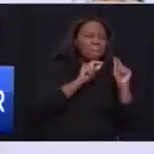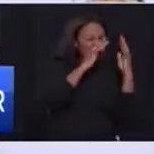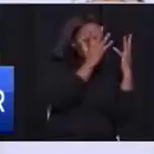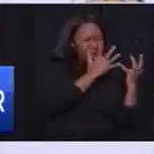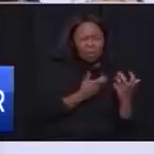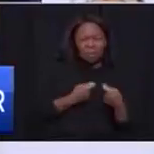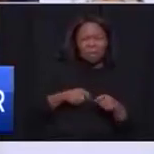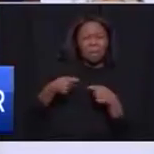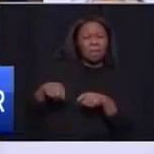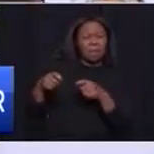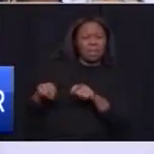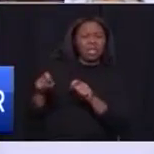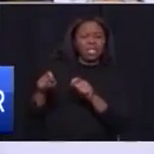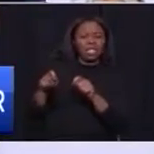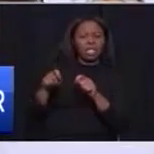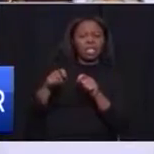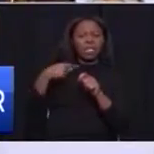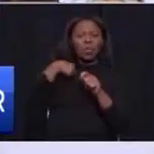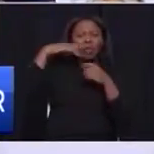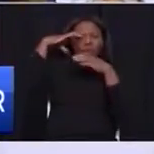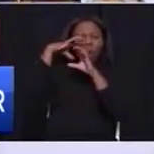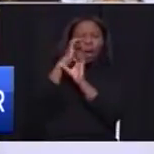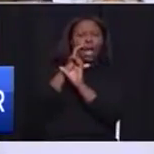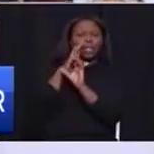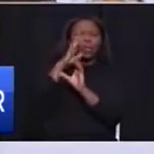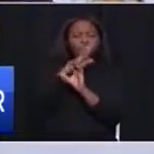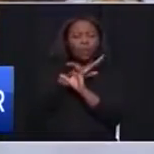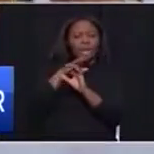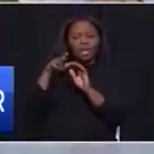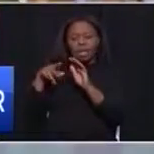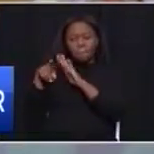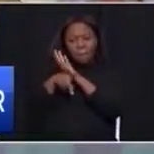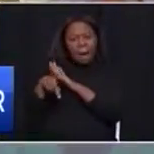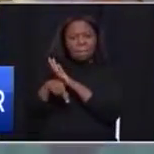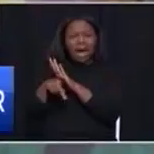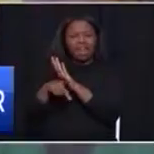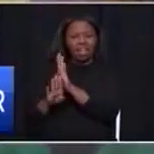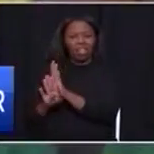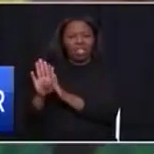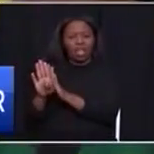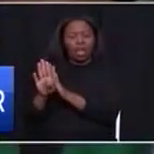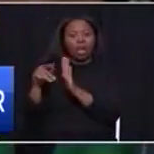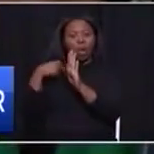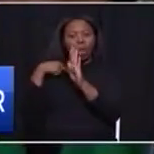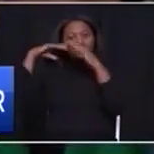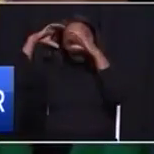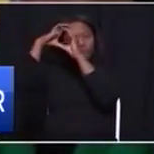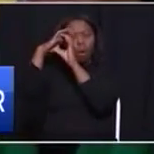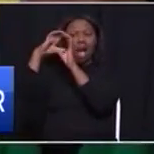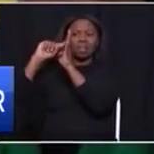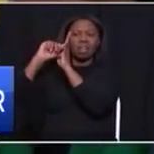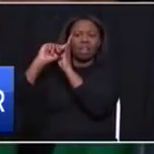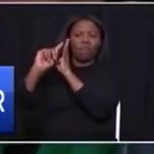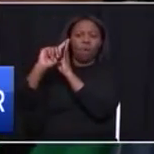away from focusing on improving the primary health facilities. We have been focusing on four central